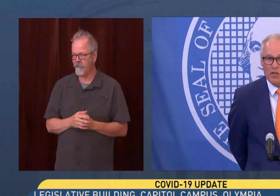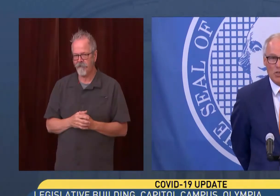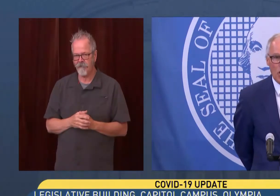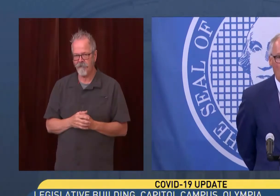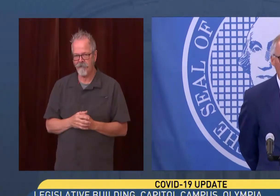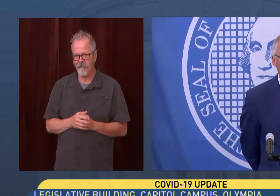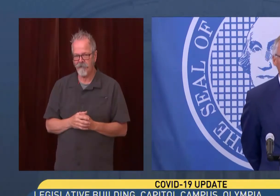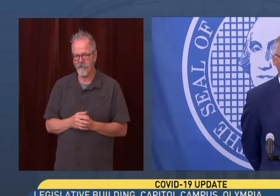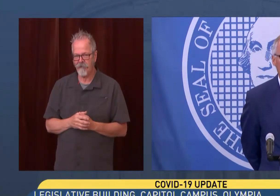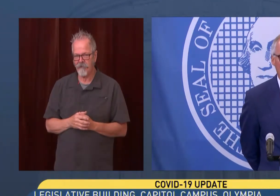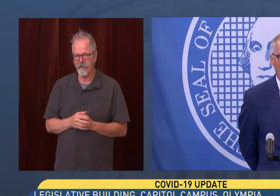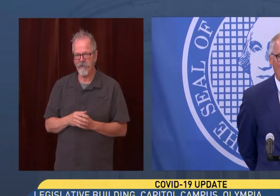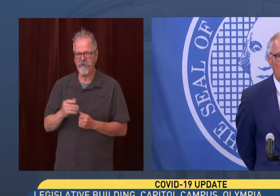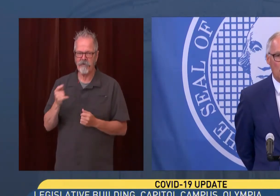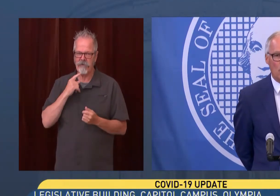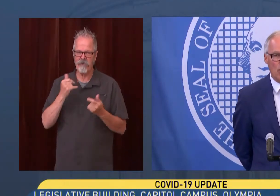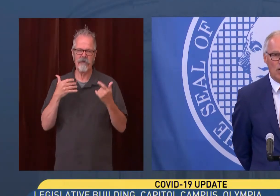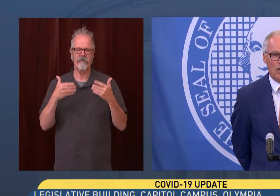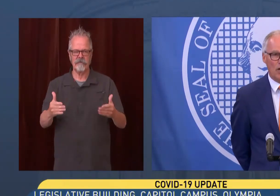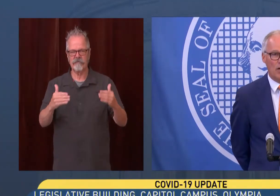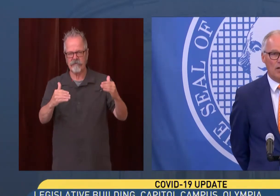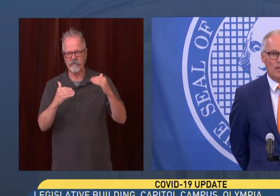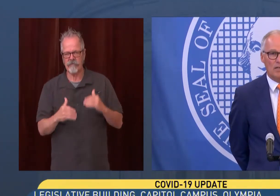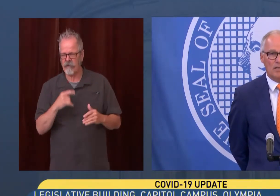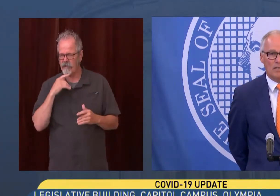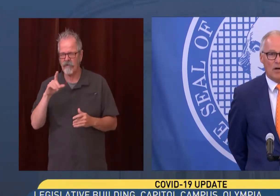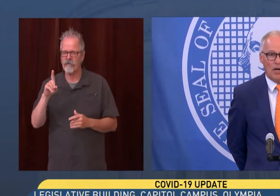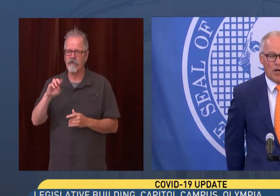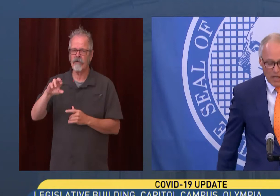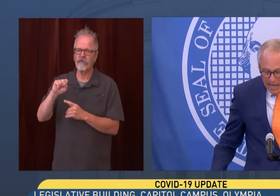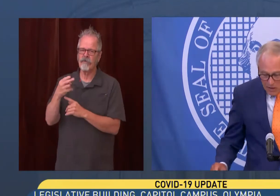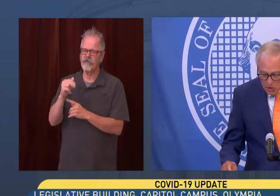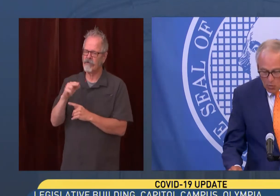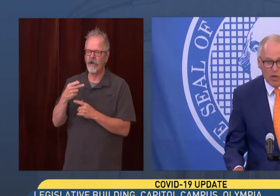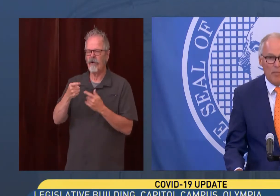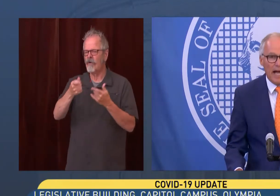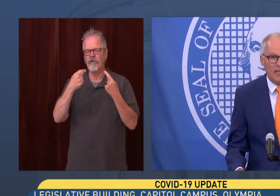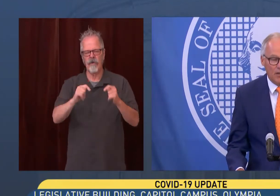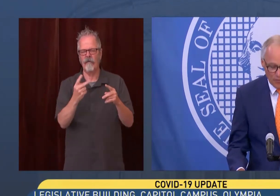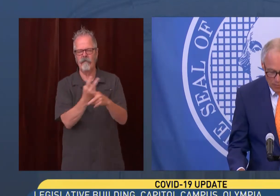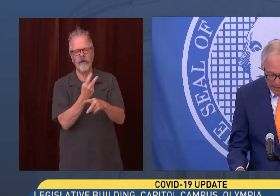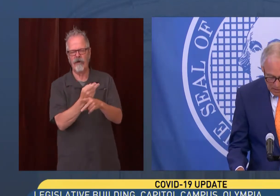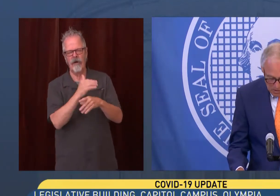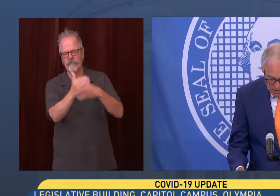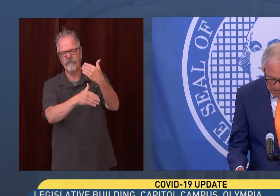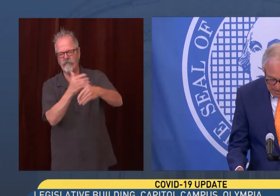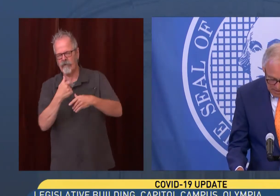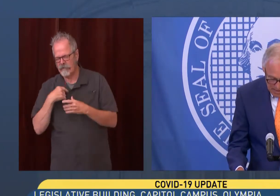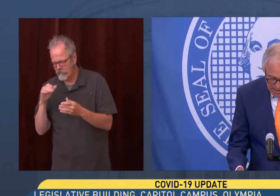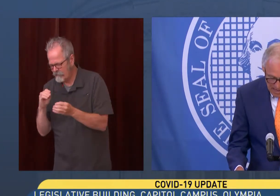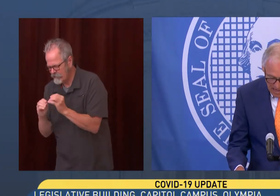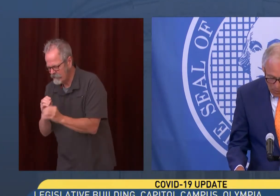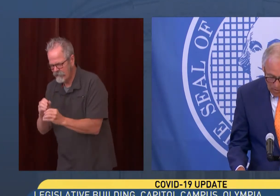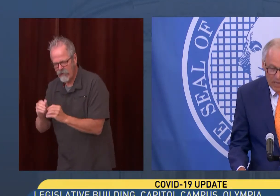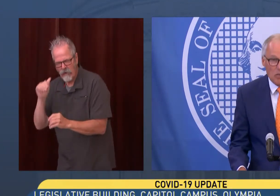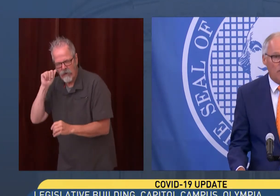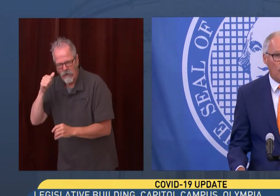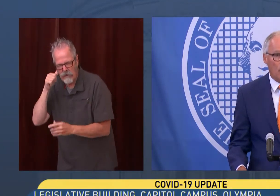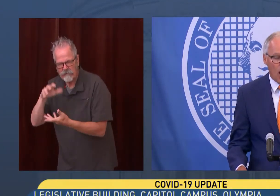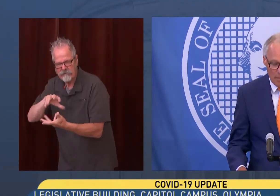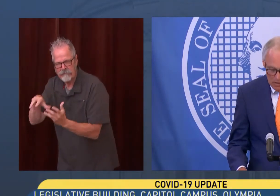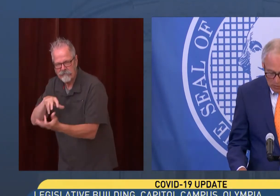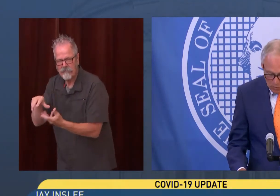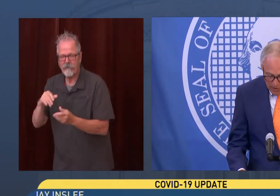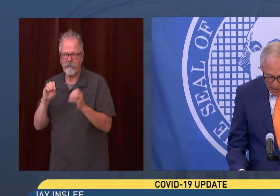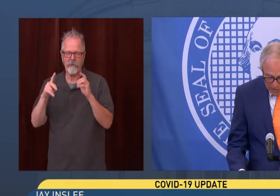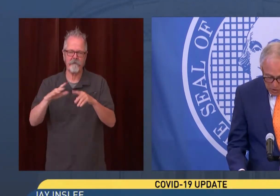Okay, Dr. Shah, we're going to move ahead and why don't you work on your, on your connection? We'll come back to you in a few minutes. I want to make some